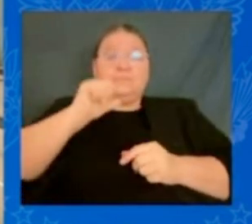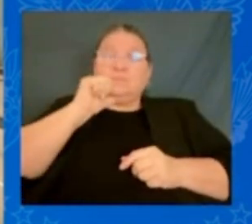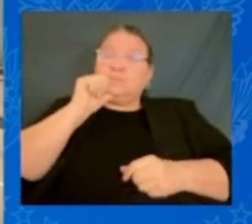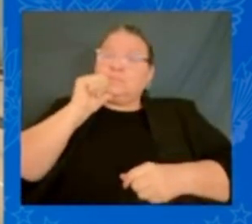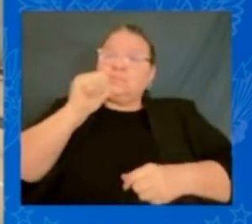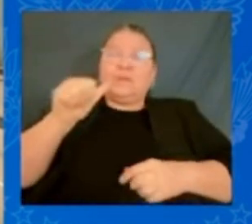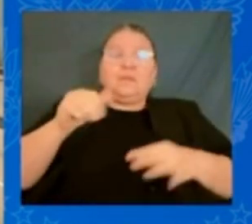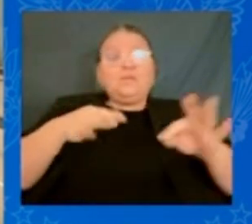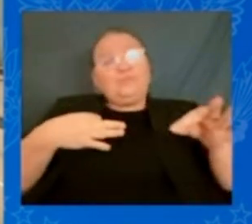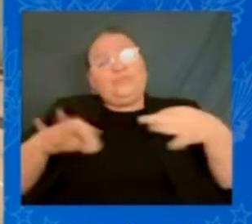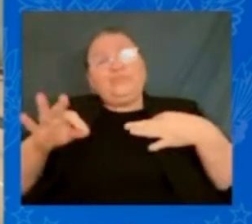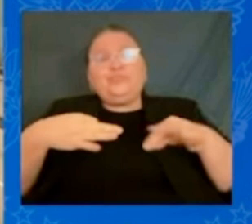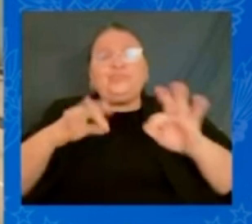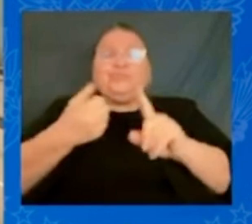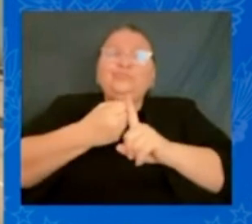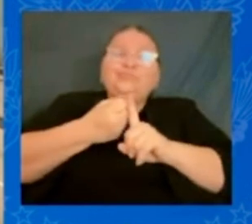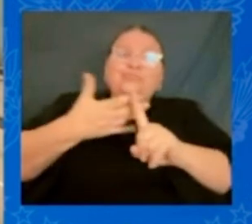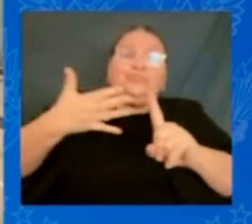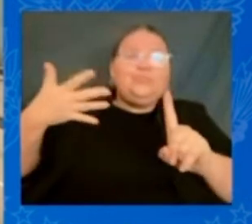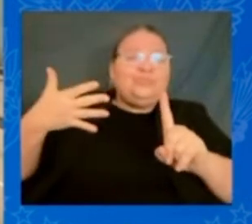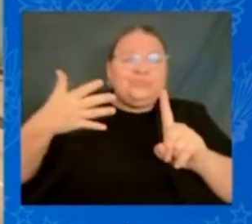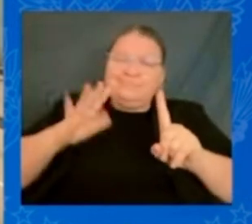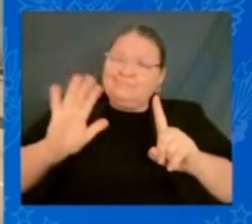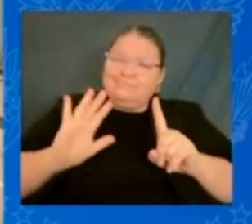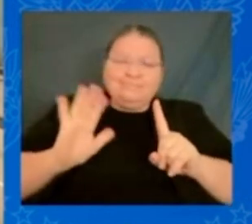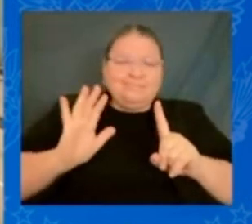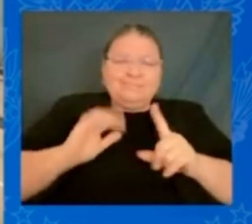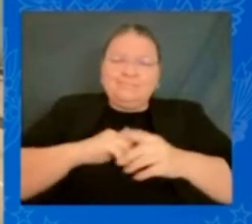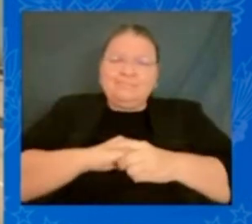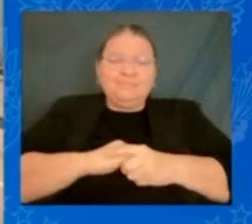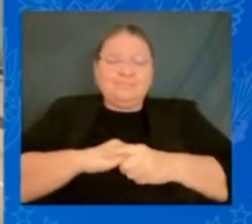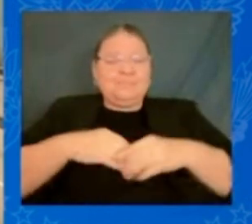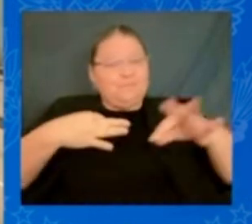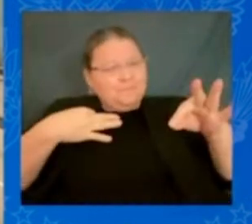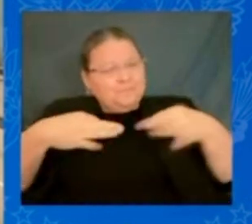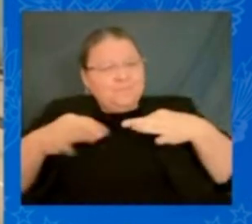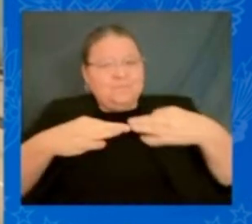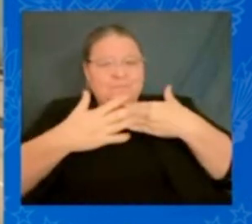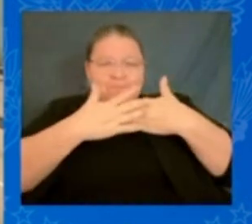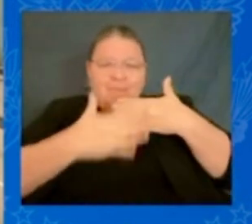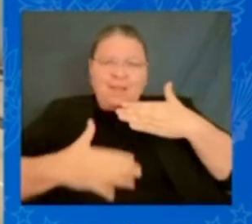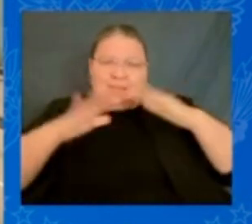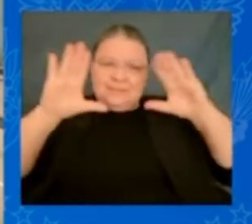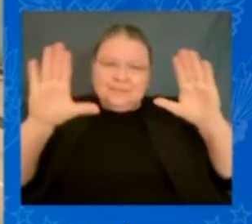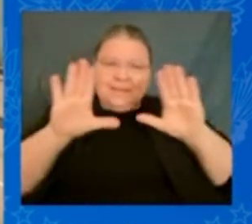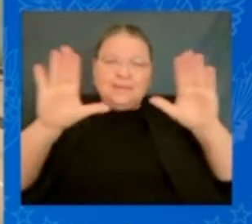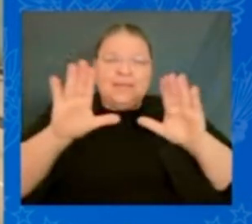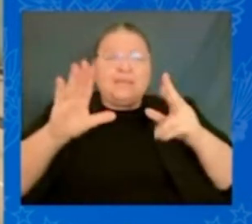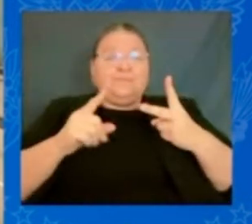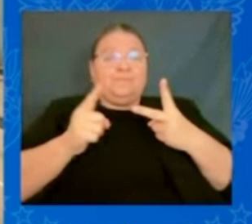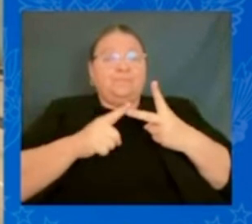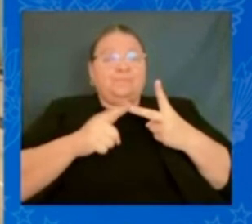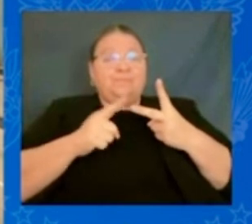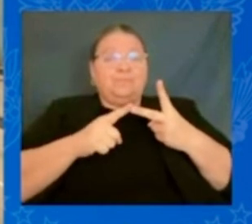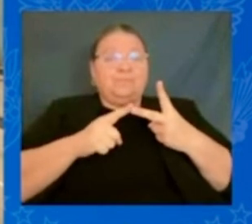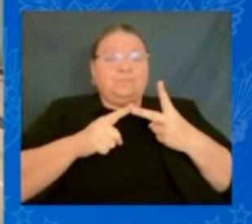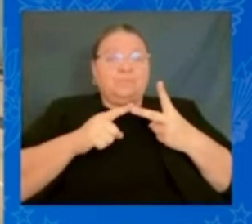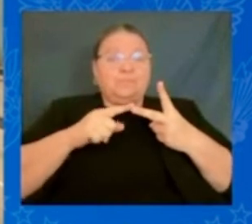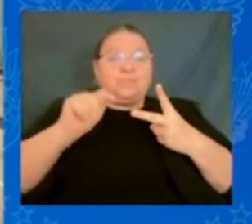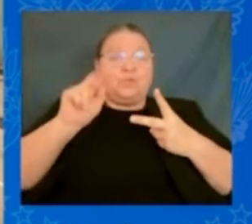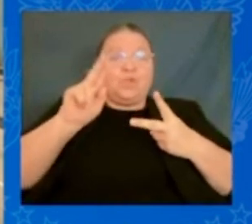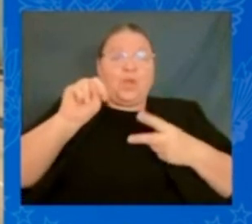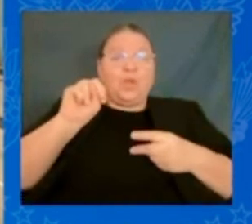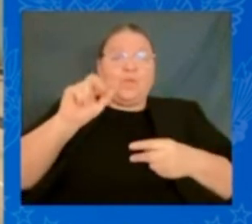I went through Bloody Sunday and Turnaround Tuesday and the March of Montgomery, and those are exciting things to talk about.